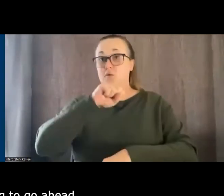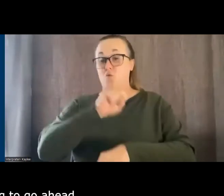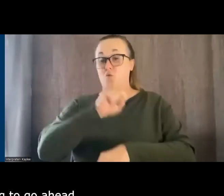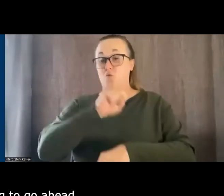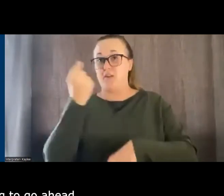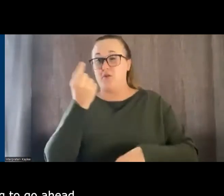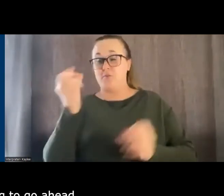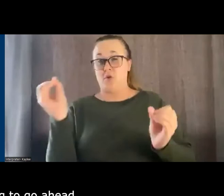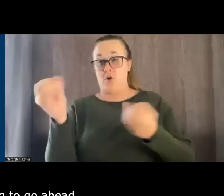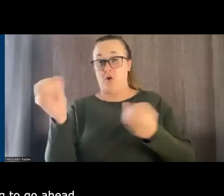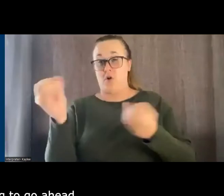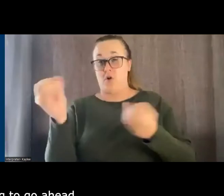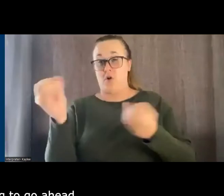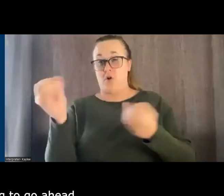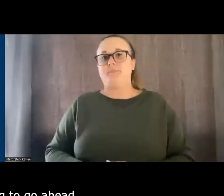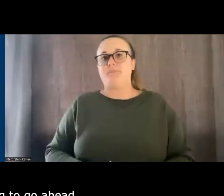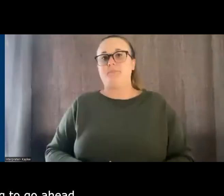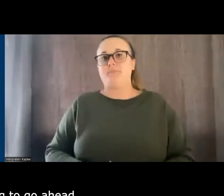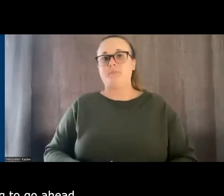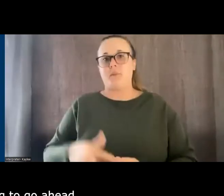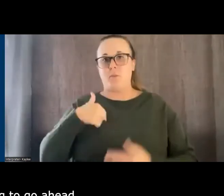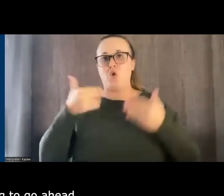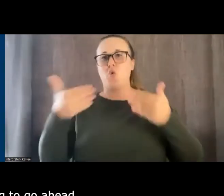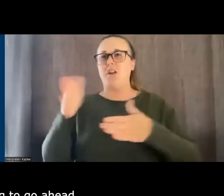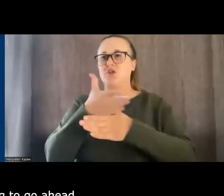So I'm going to go ahead and just share my screen.